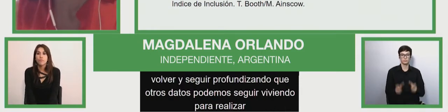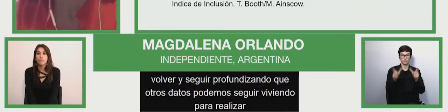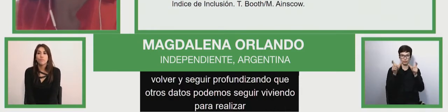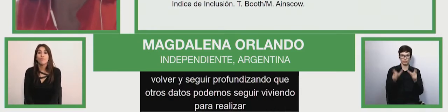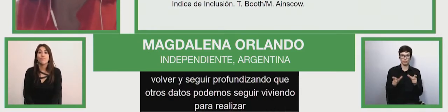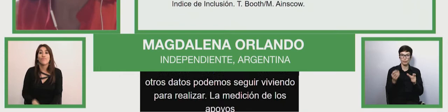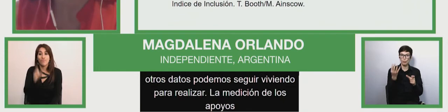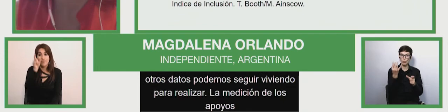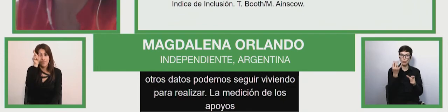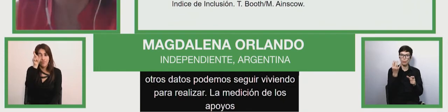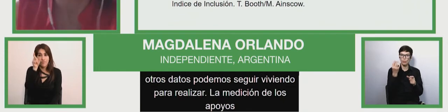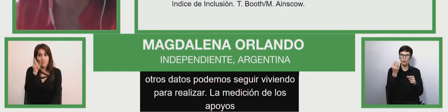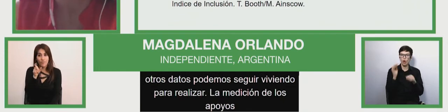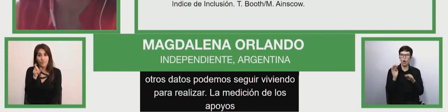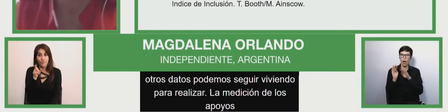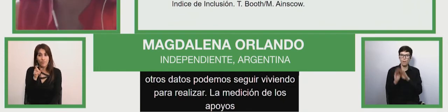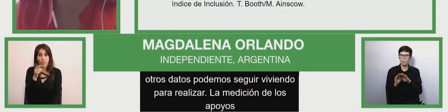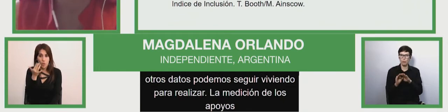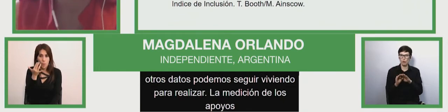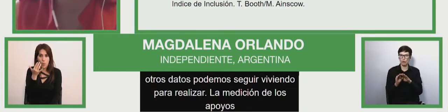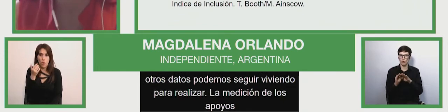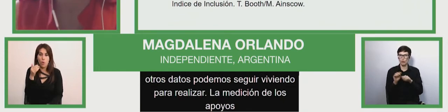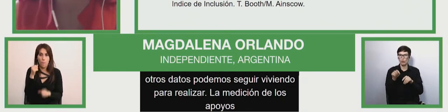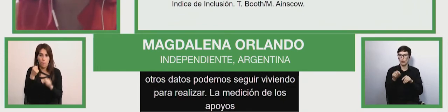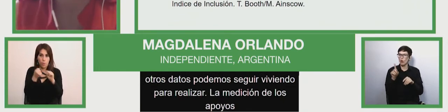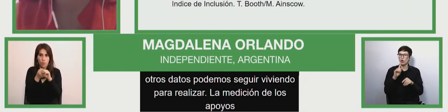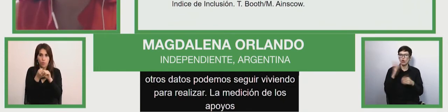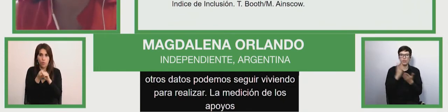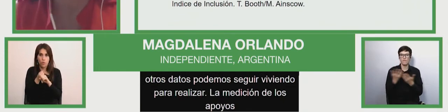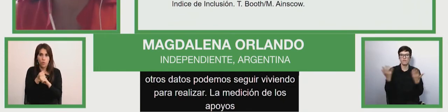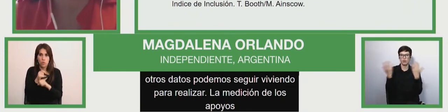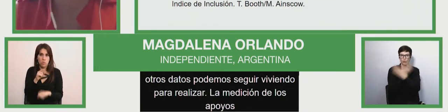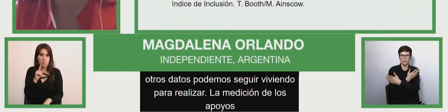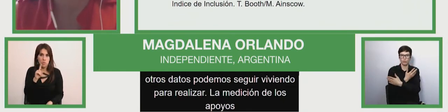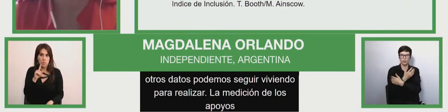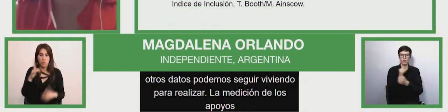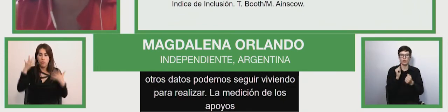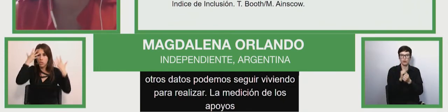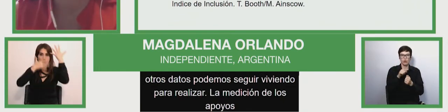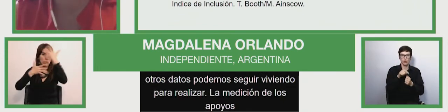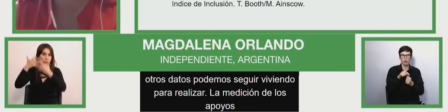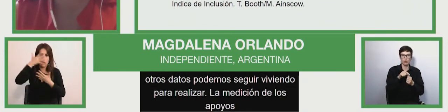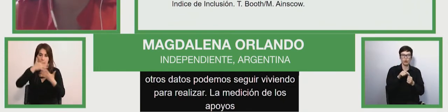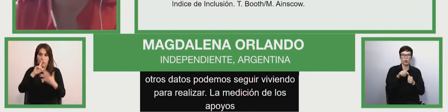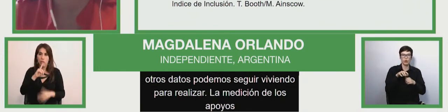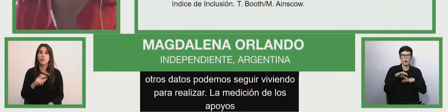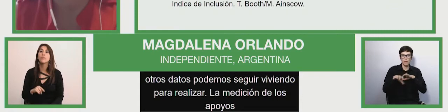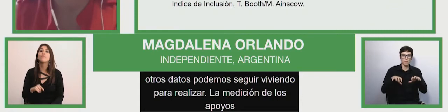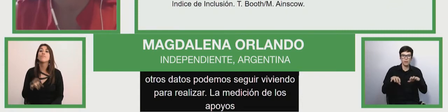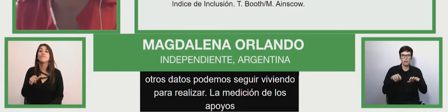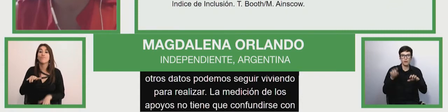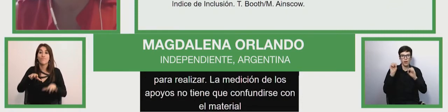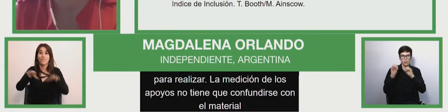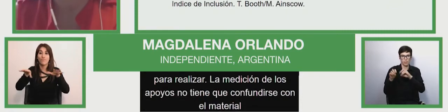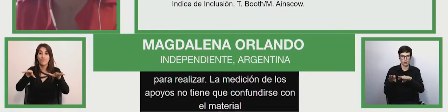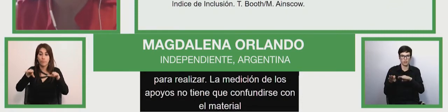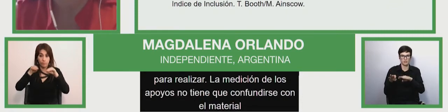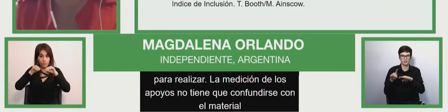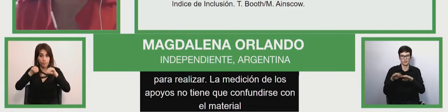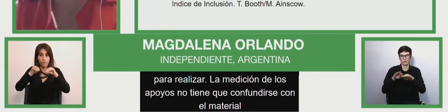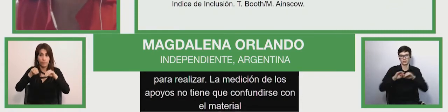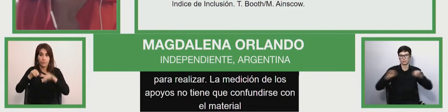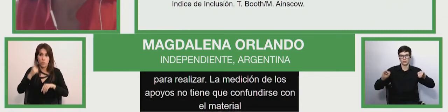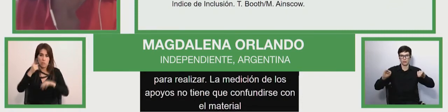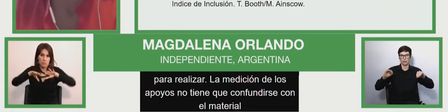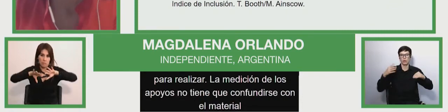uh must not be confused with materiality in accessible formats that's clear to to to everybody